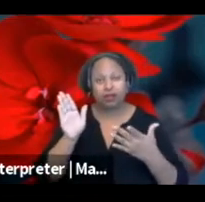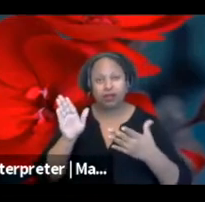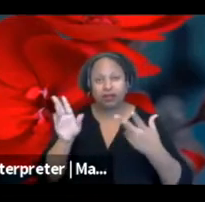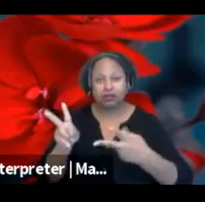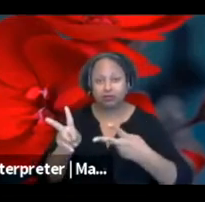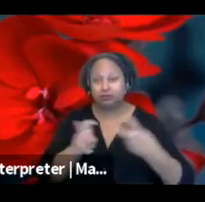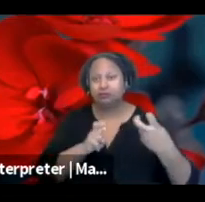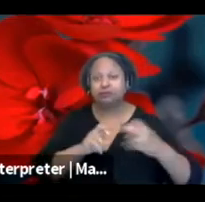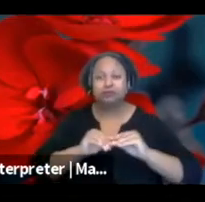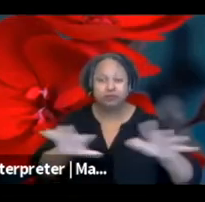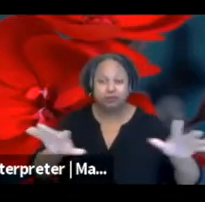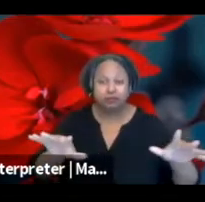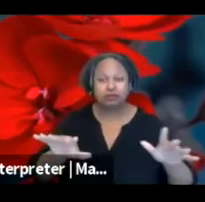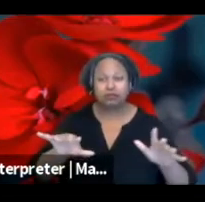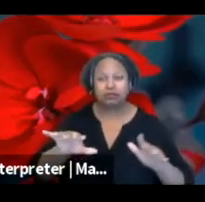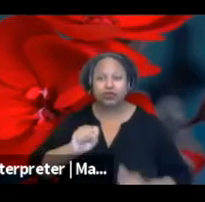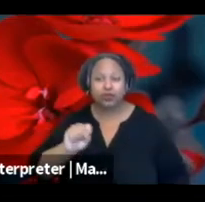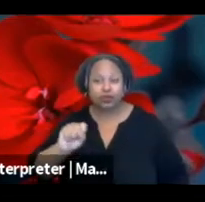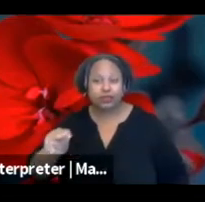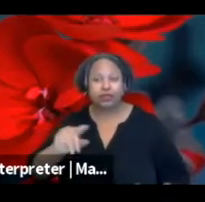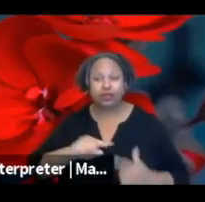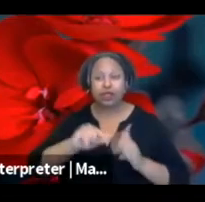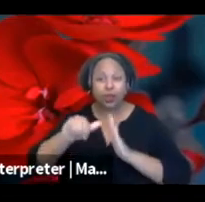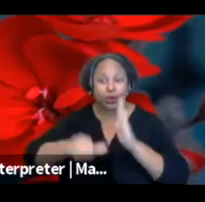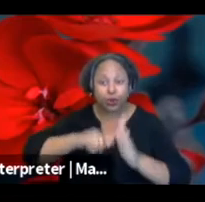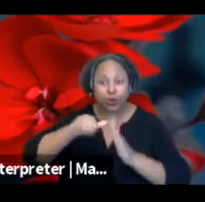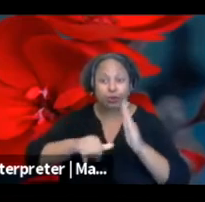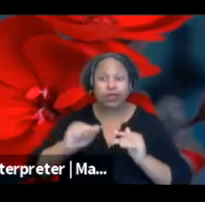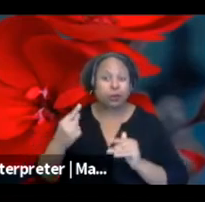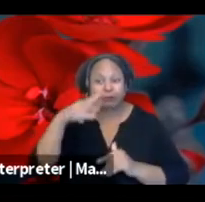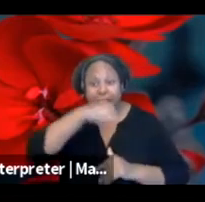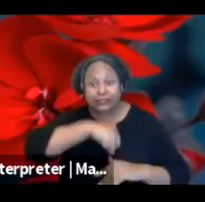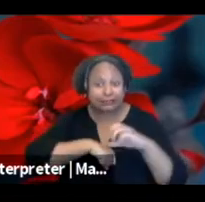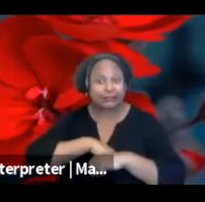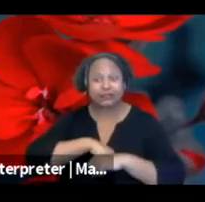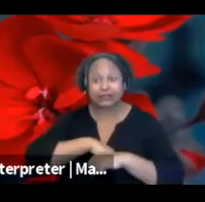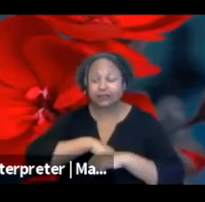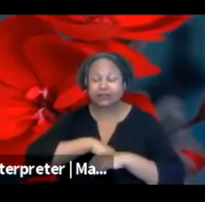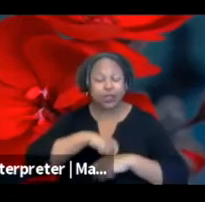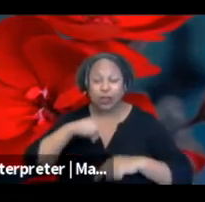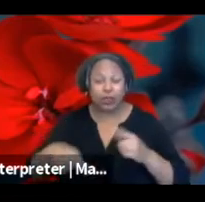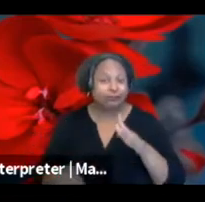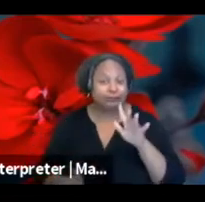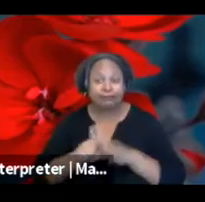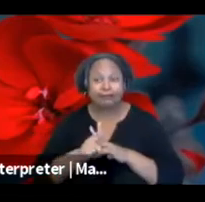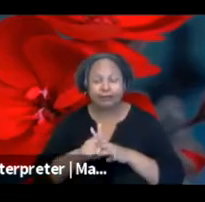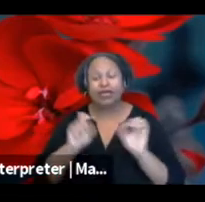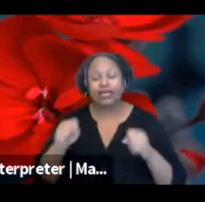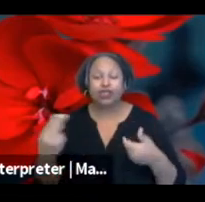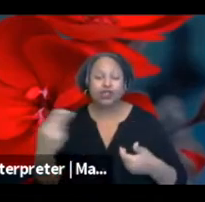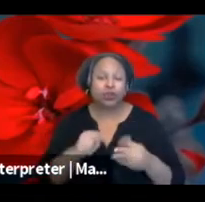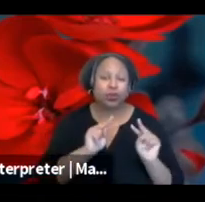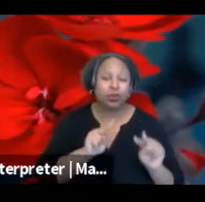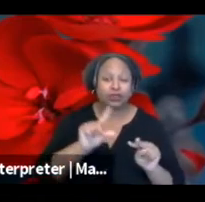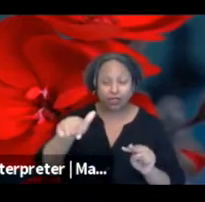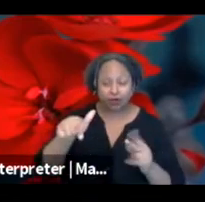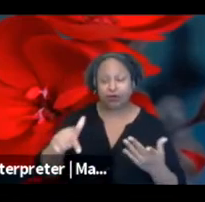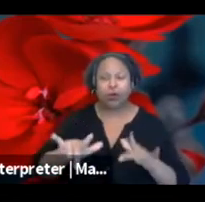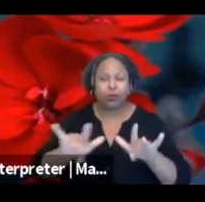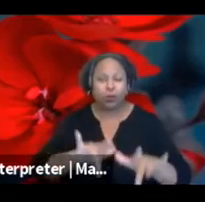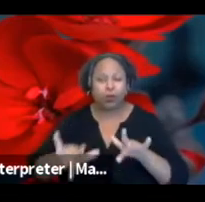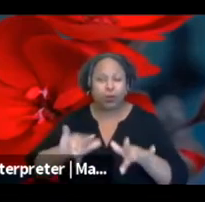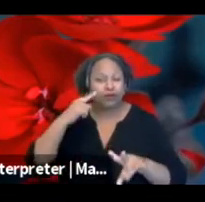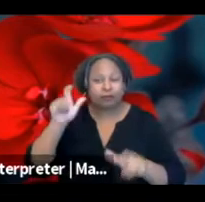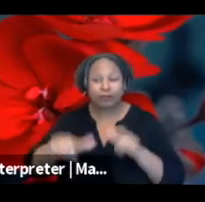on YouTube and anyone who missed the session and wanted to join. It's being recorded for the benefit of those who